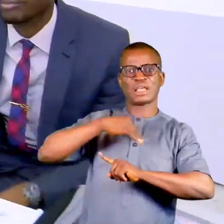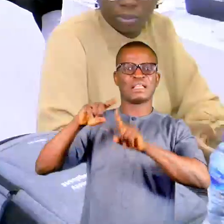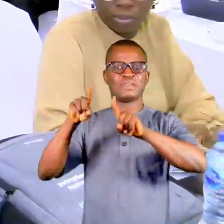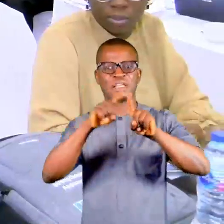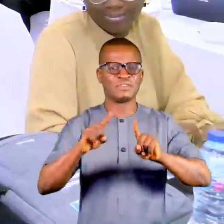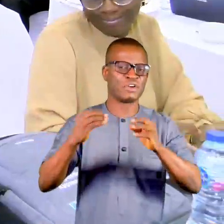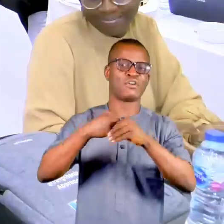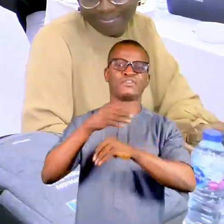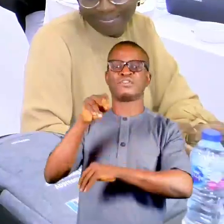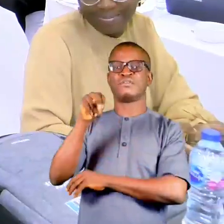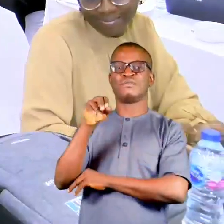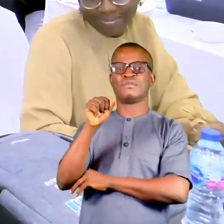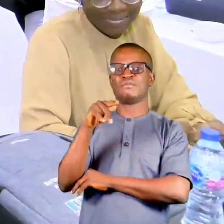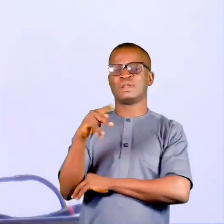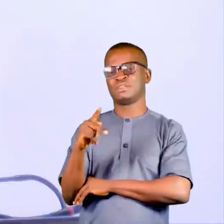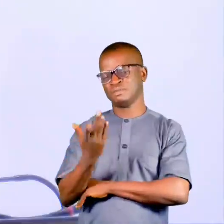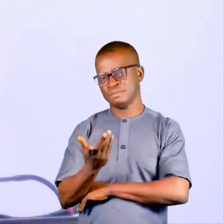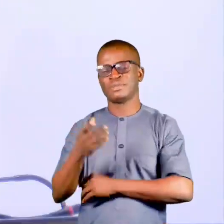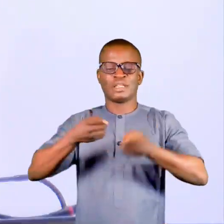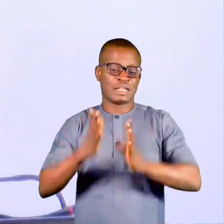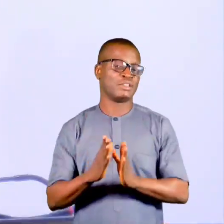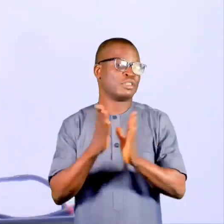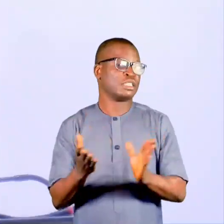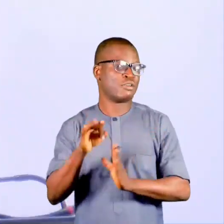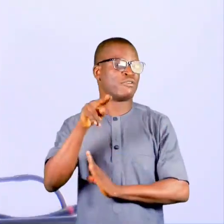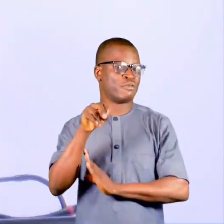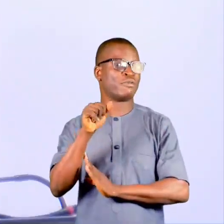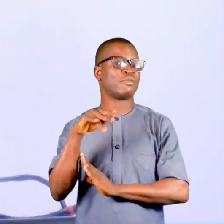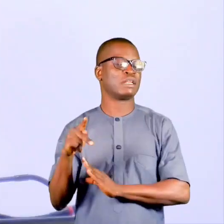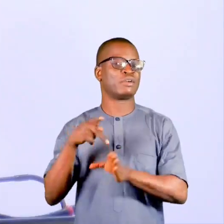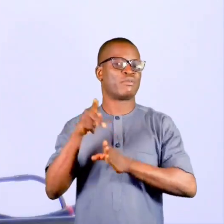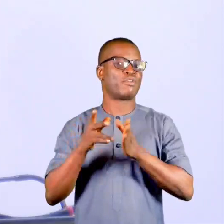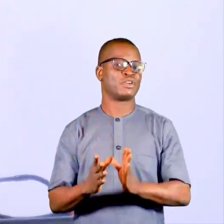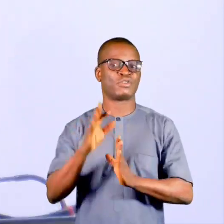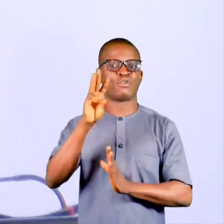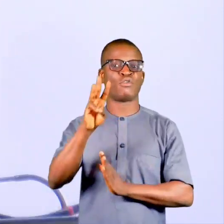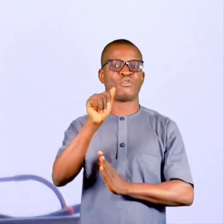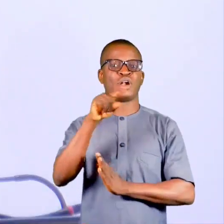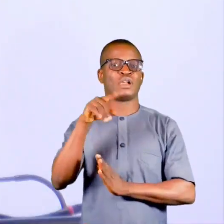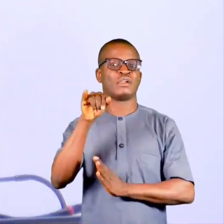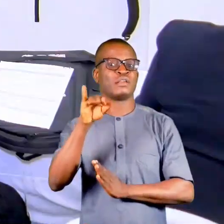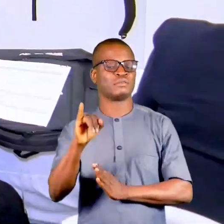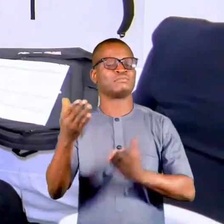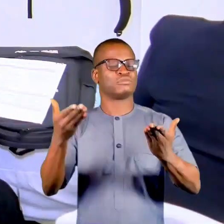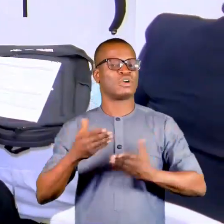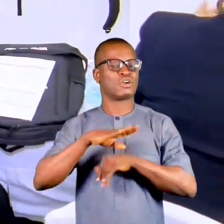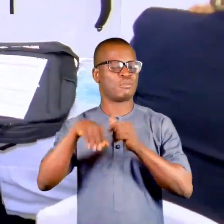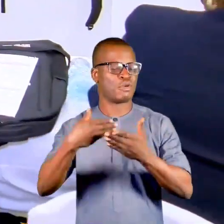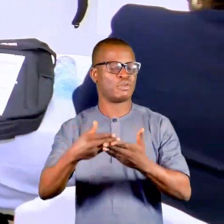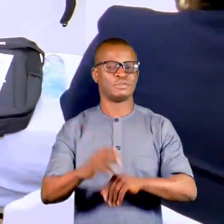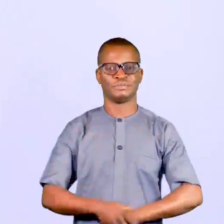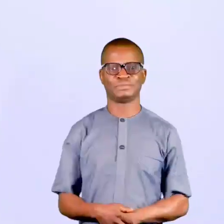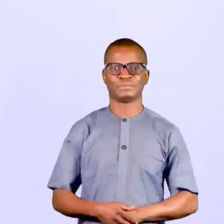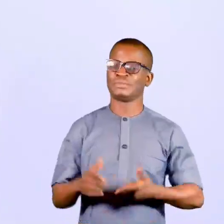and zonal commands of Naptip. The Director General of Naptip, Professor Fatima Waziri-Azi, welcomed all present.